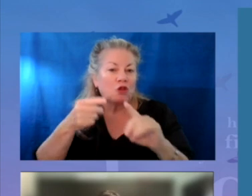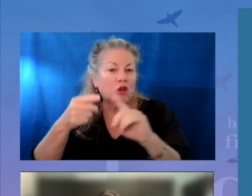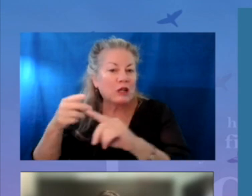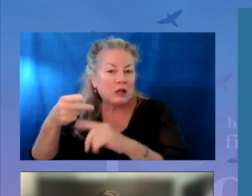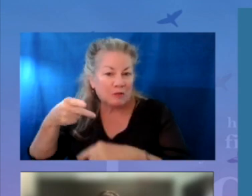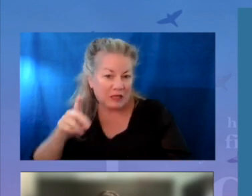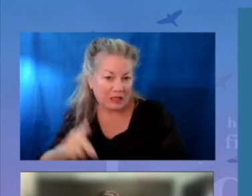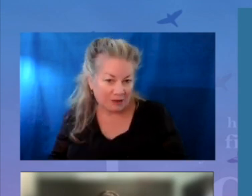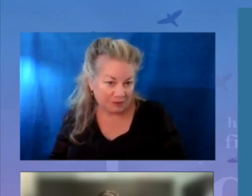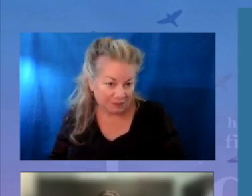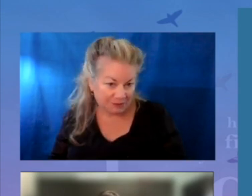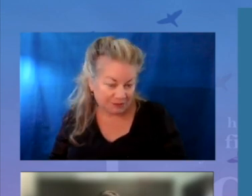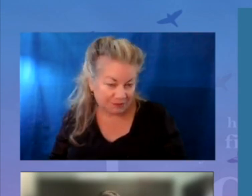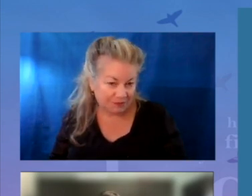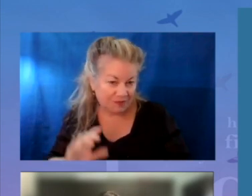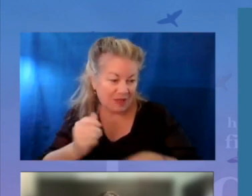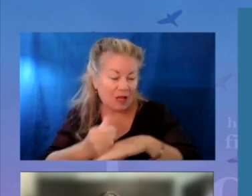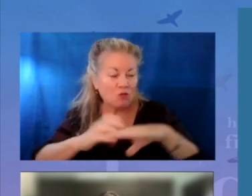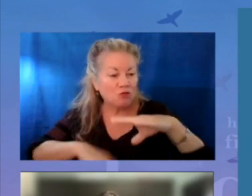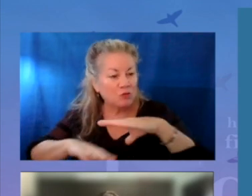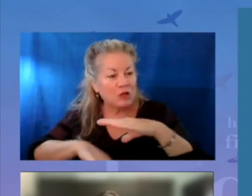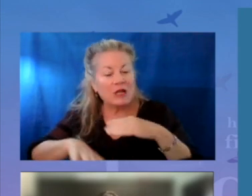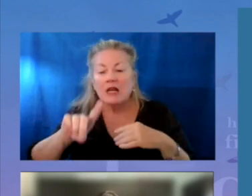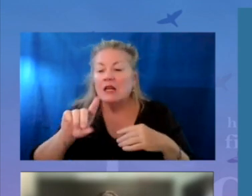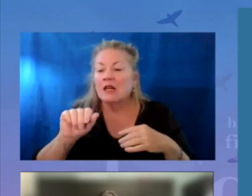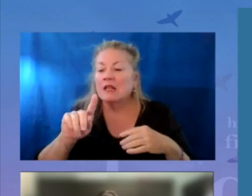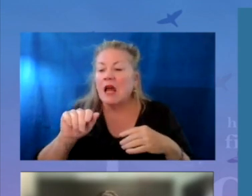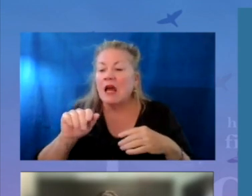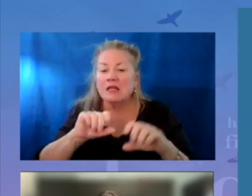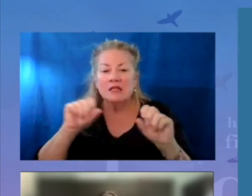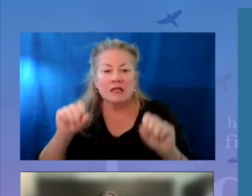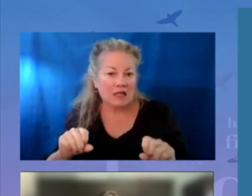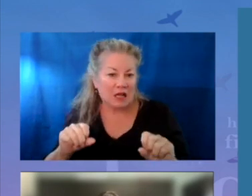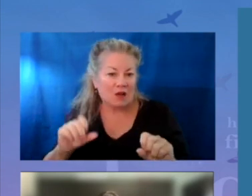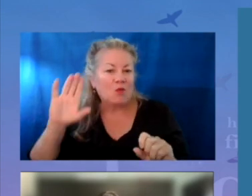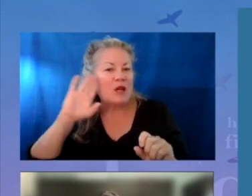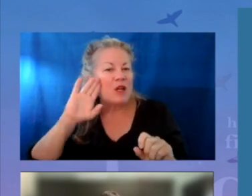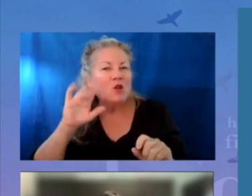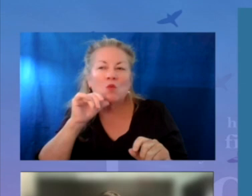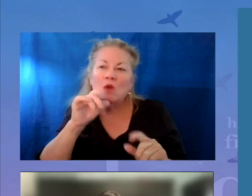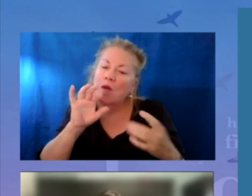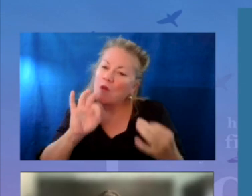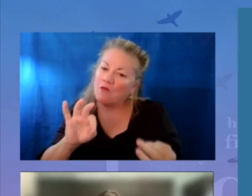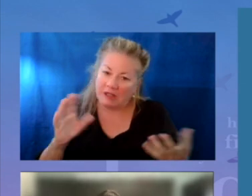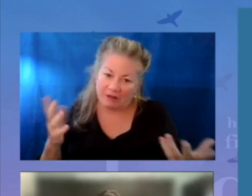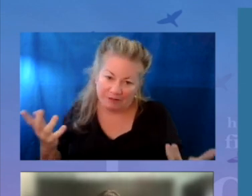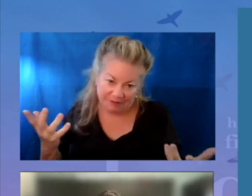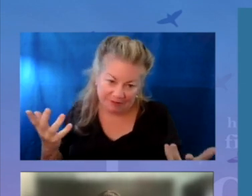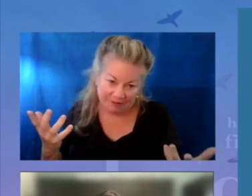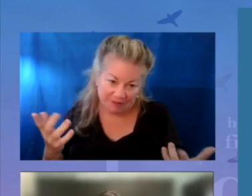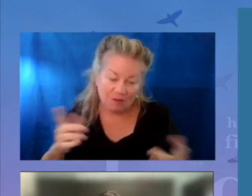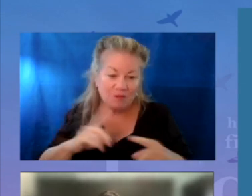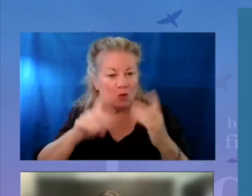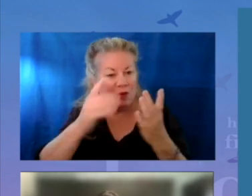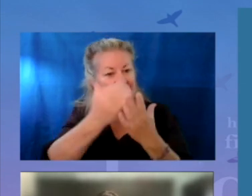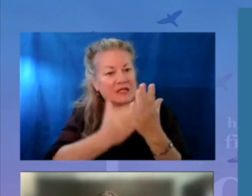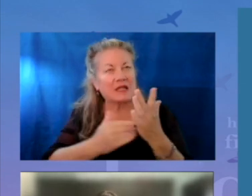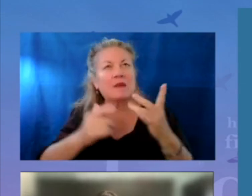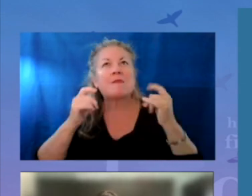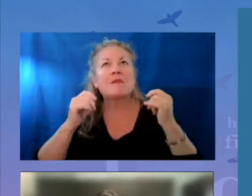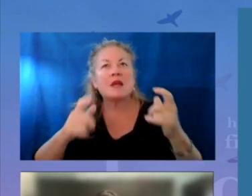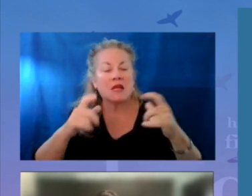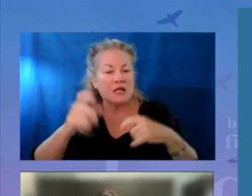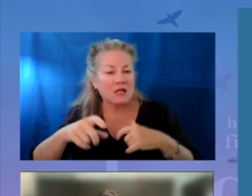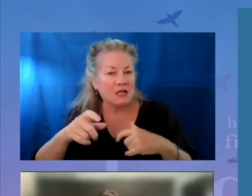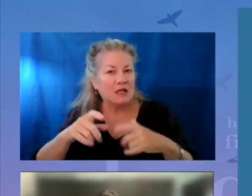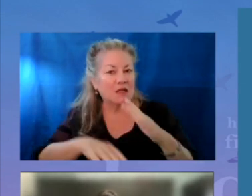targeted PD. We stood up a rudimentary data system, which we knew wasn't perfect, but we listed immediate